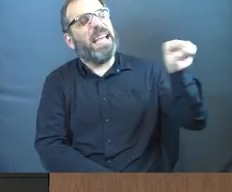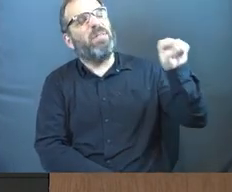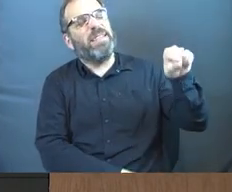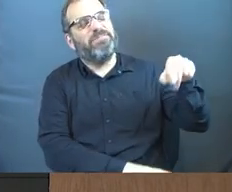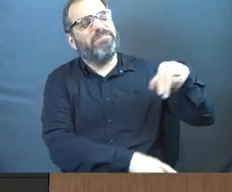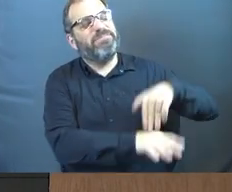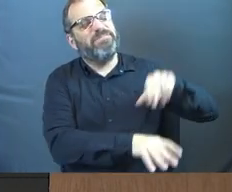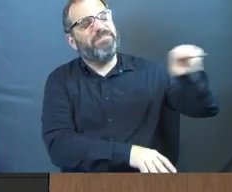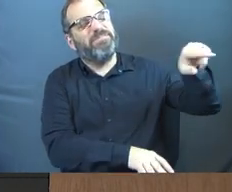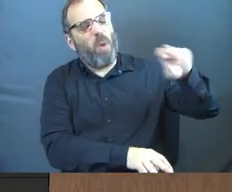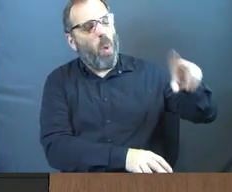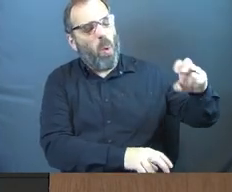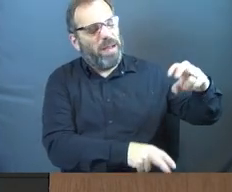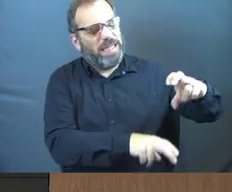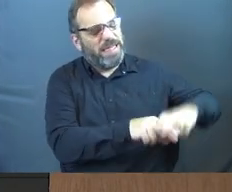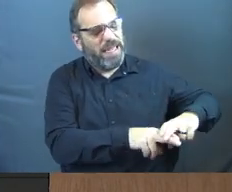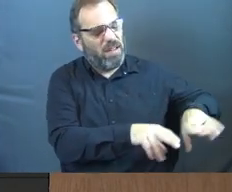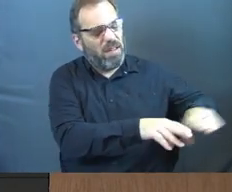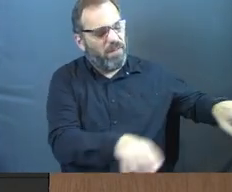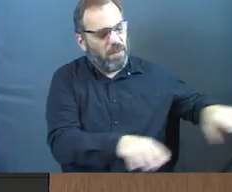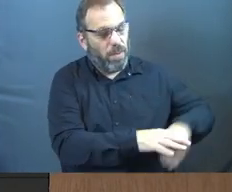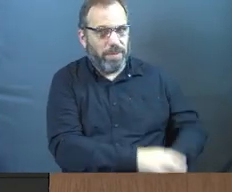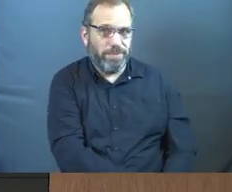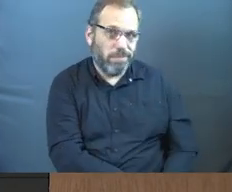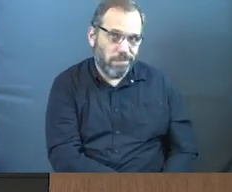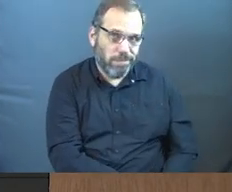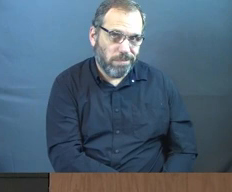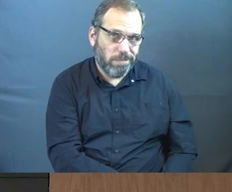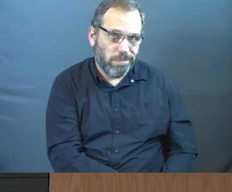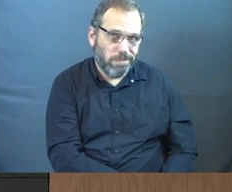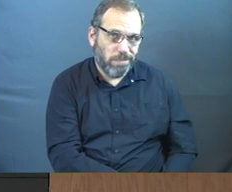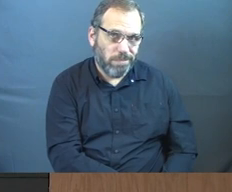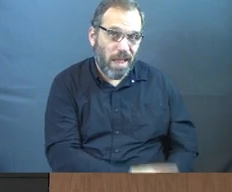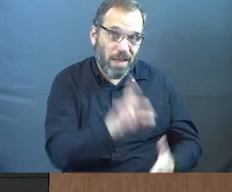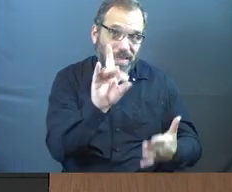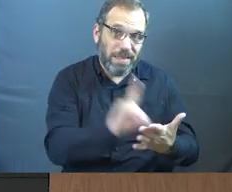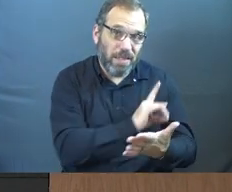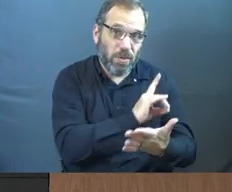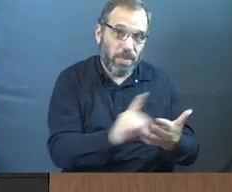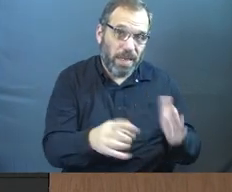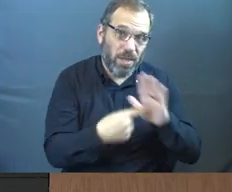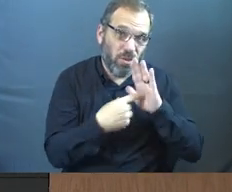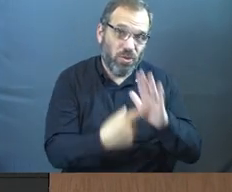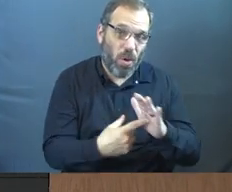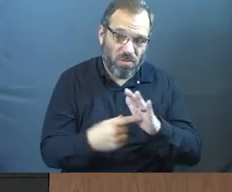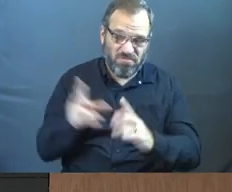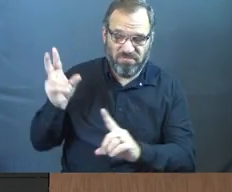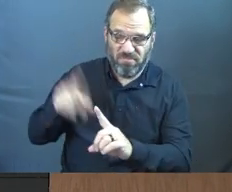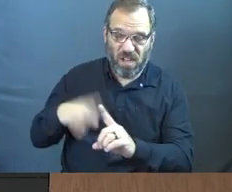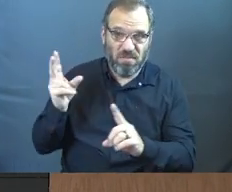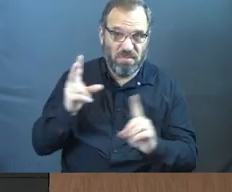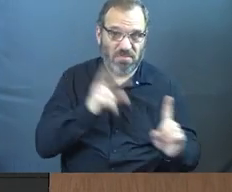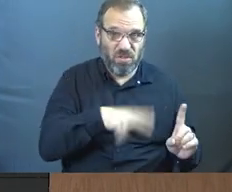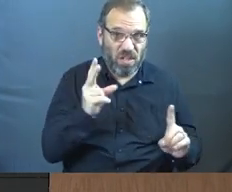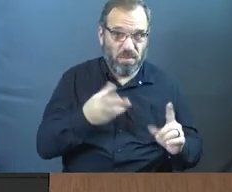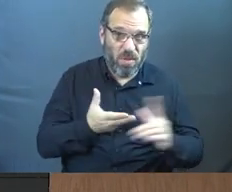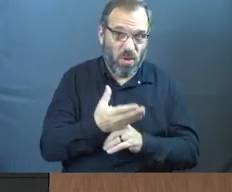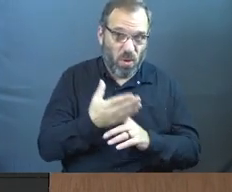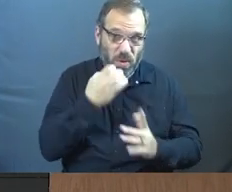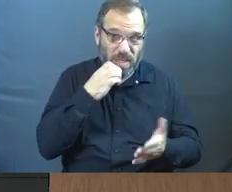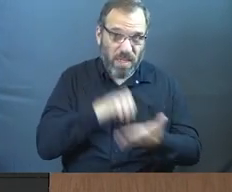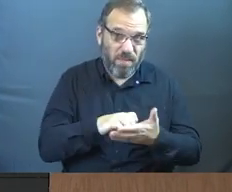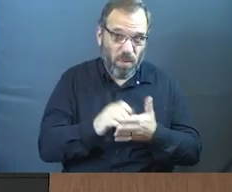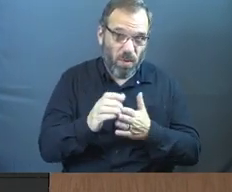there or else sit on the floor, well, doesn't this discrimination show that your judgments are guided by evil